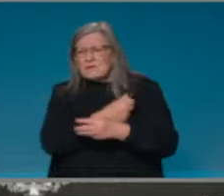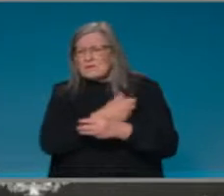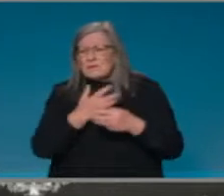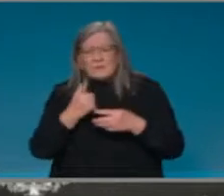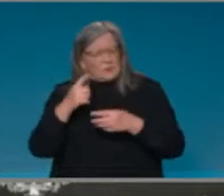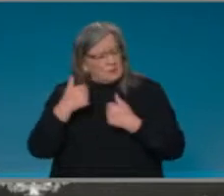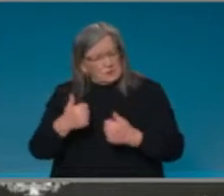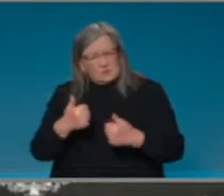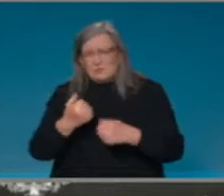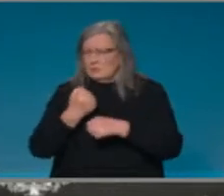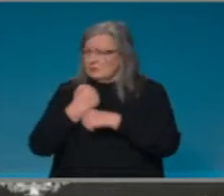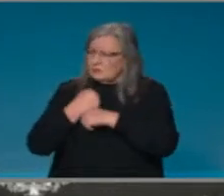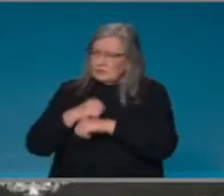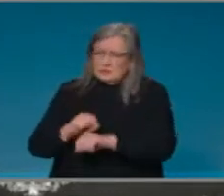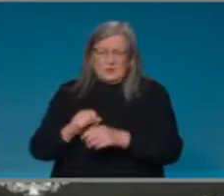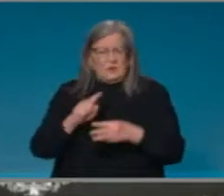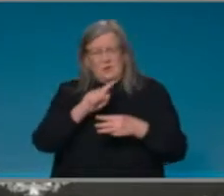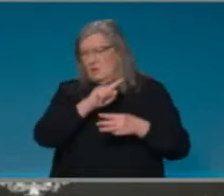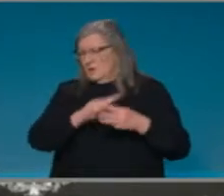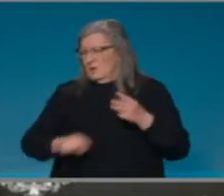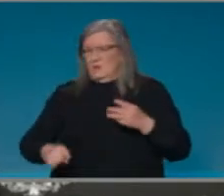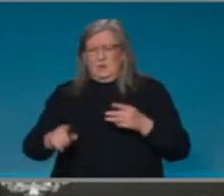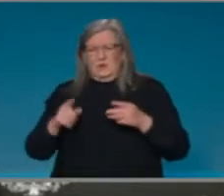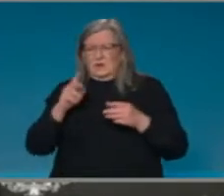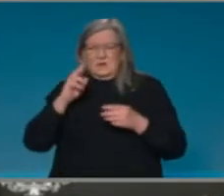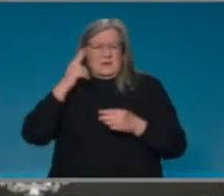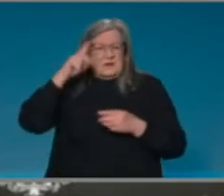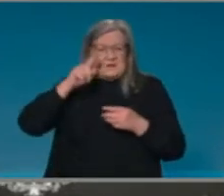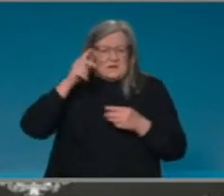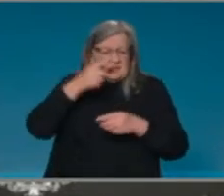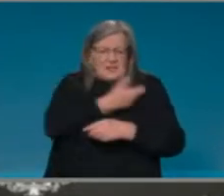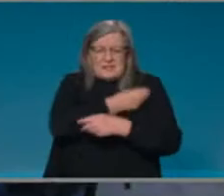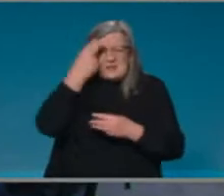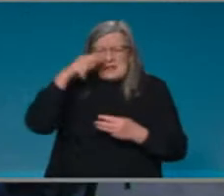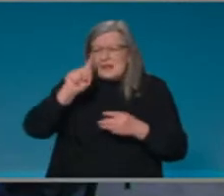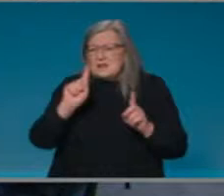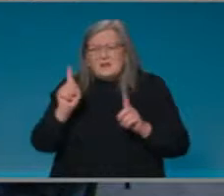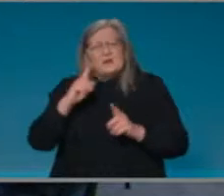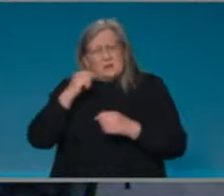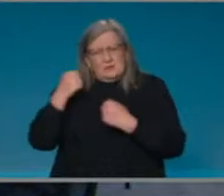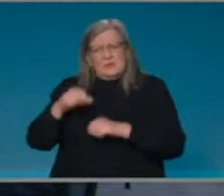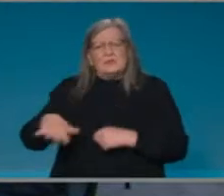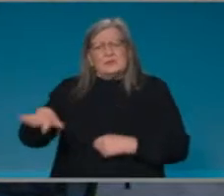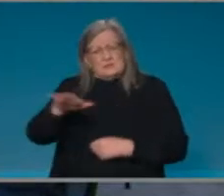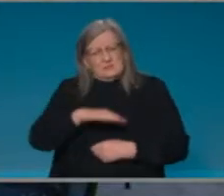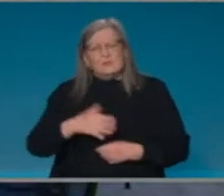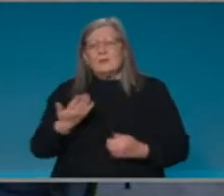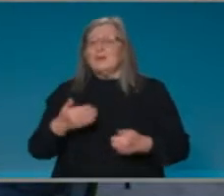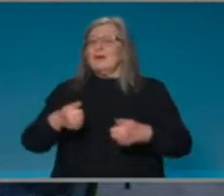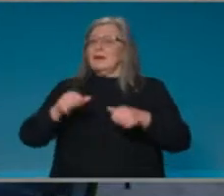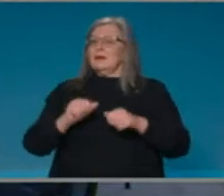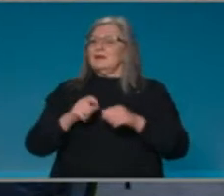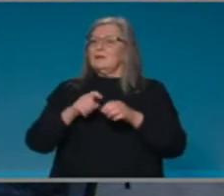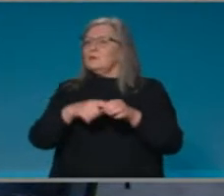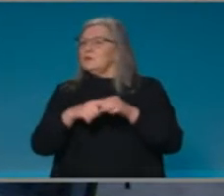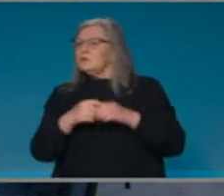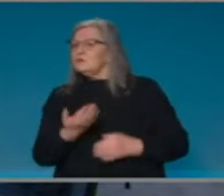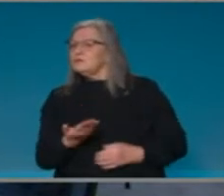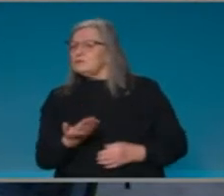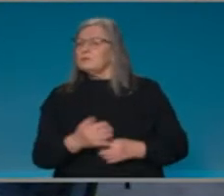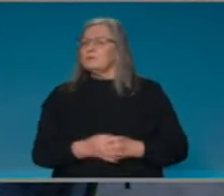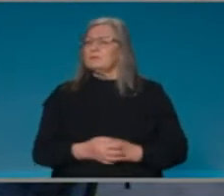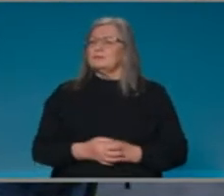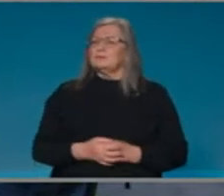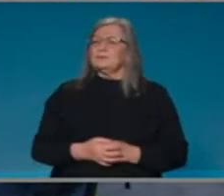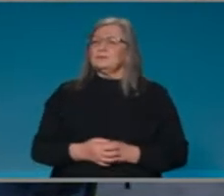lives. And if I may, I'll go to Rachel. Thanks, Minister. A couple of related questions, if I can. What has